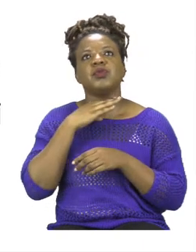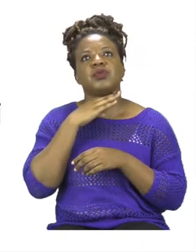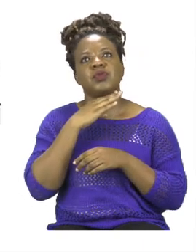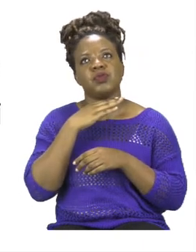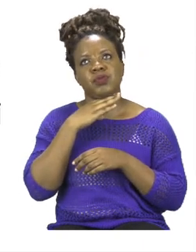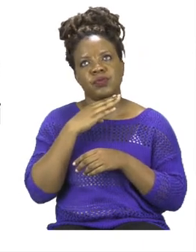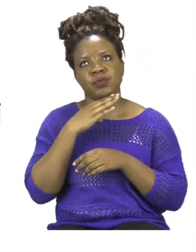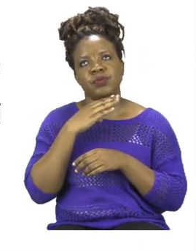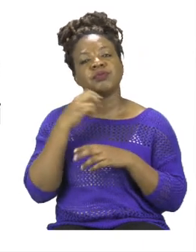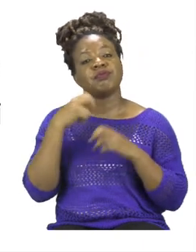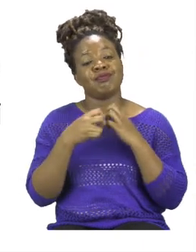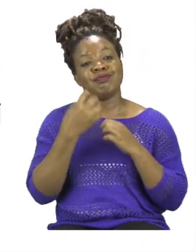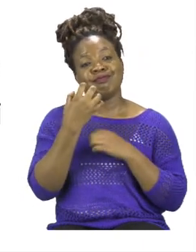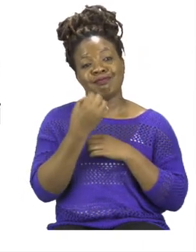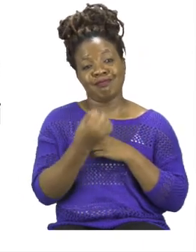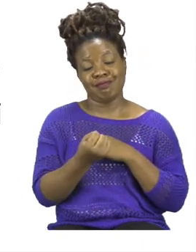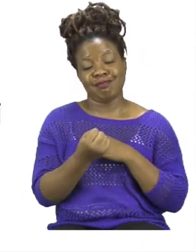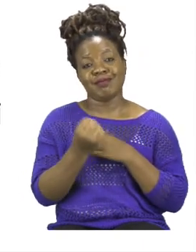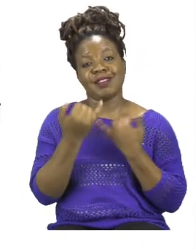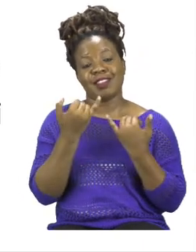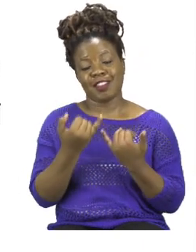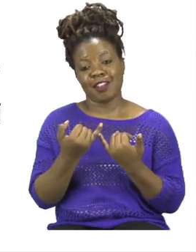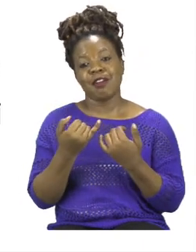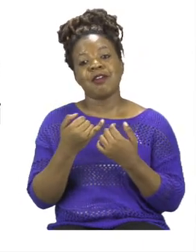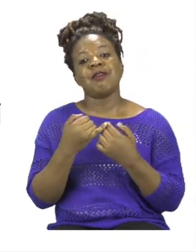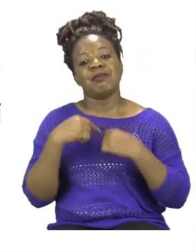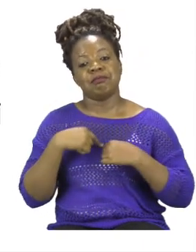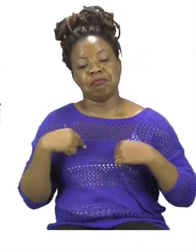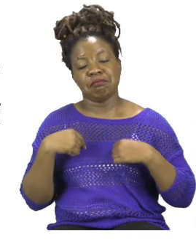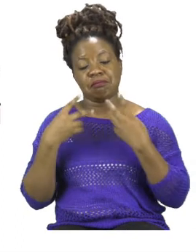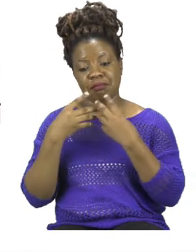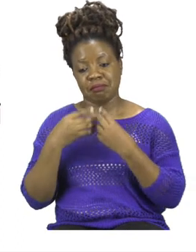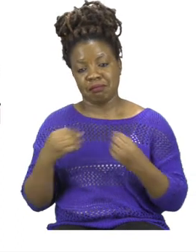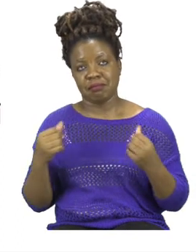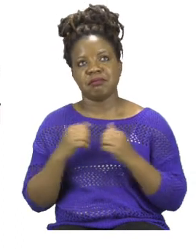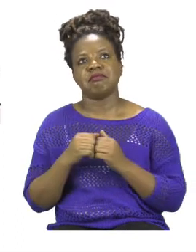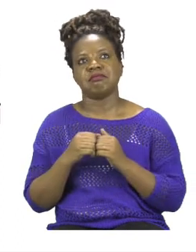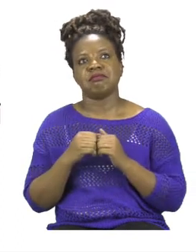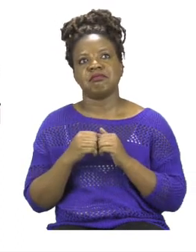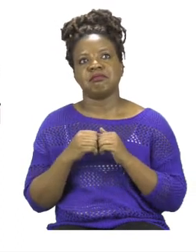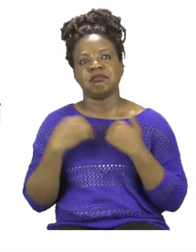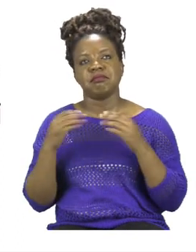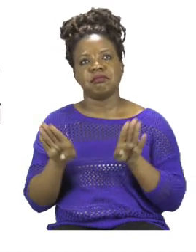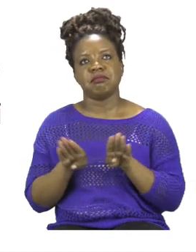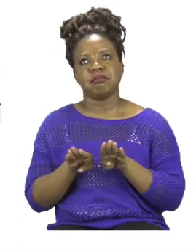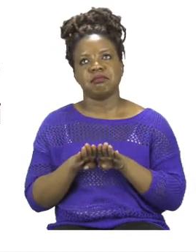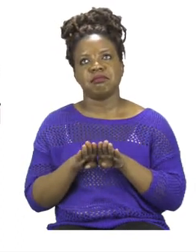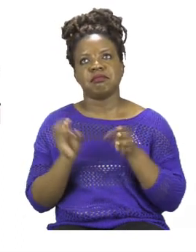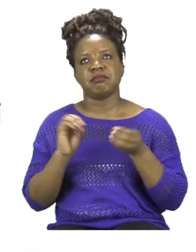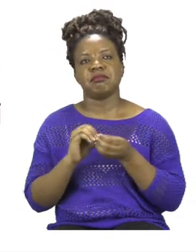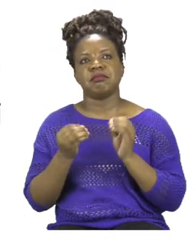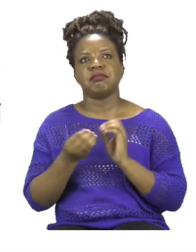and it is our job to solve it. We're going to do number four together. We're going to read it twice.